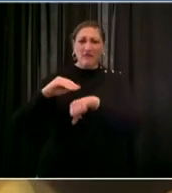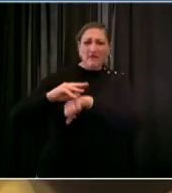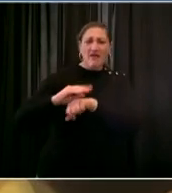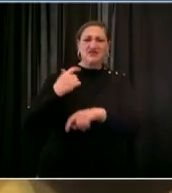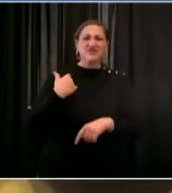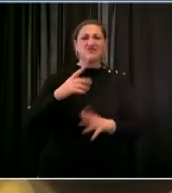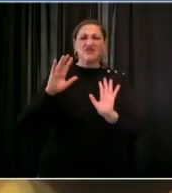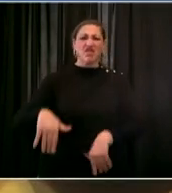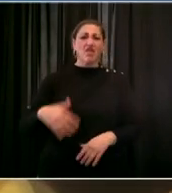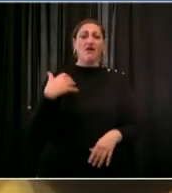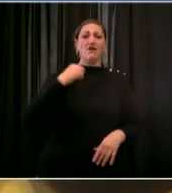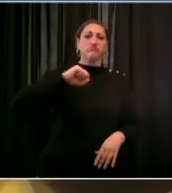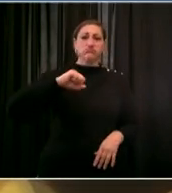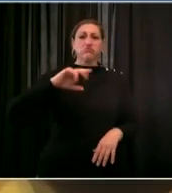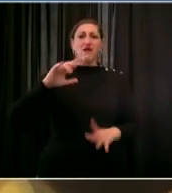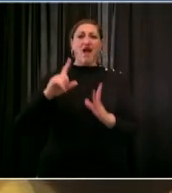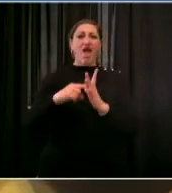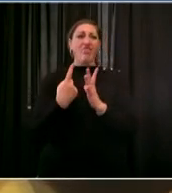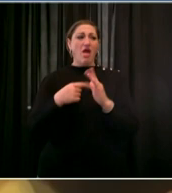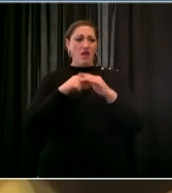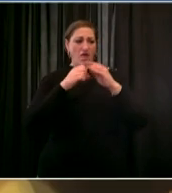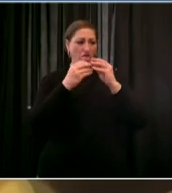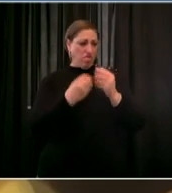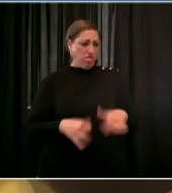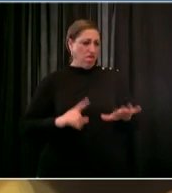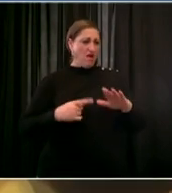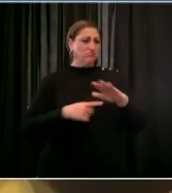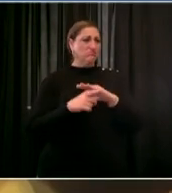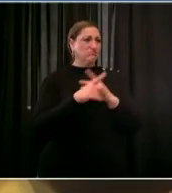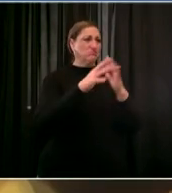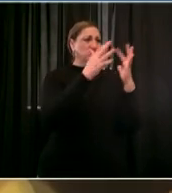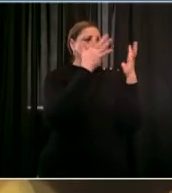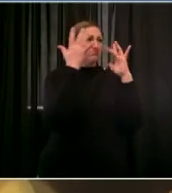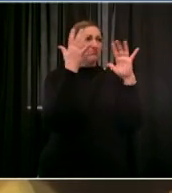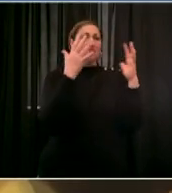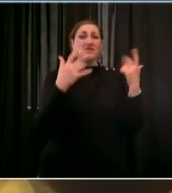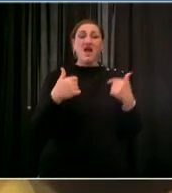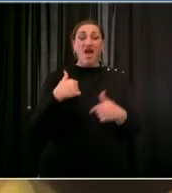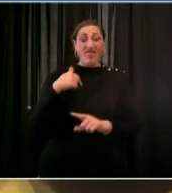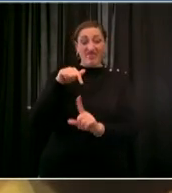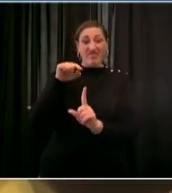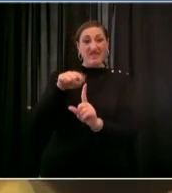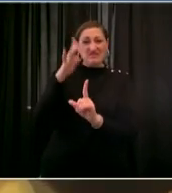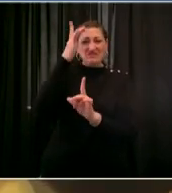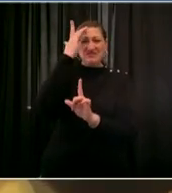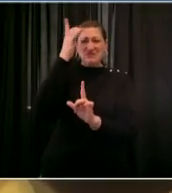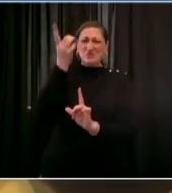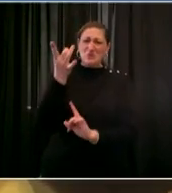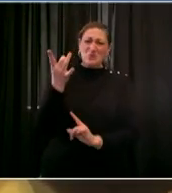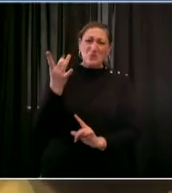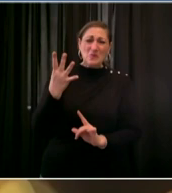into the shadows it is the nature of this cruel disease and it breaks our hearts every